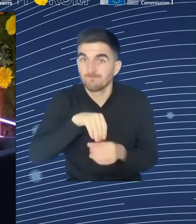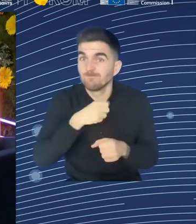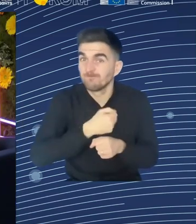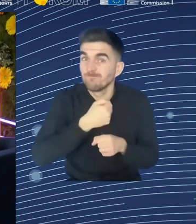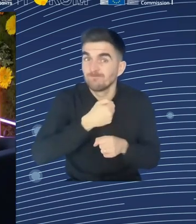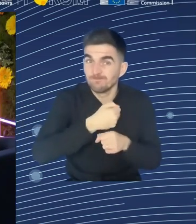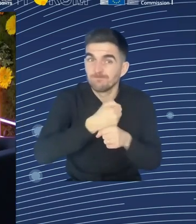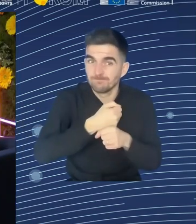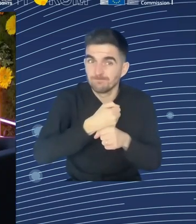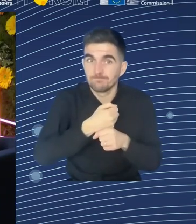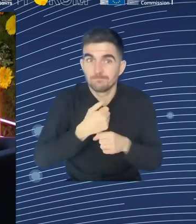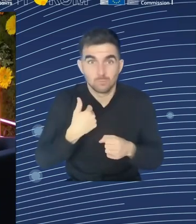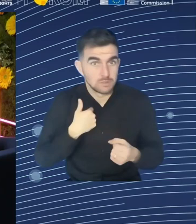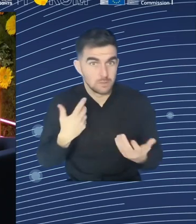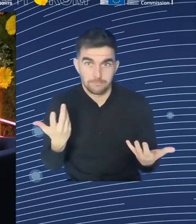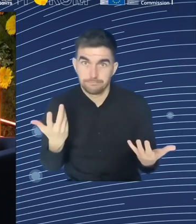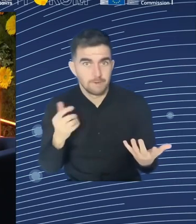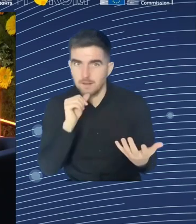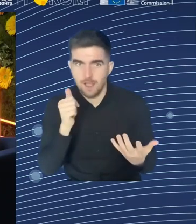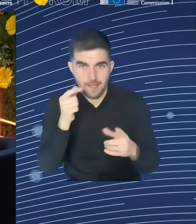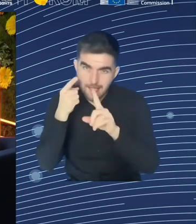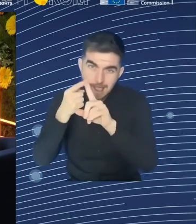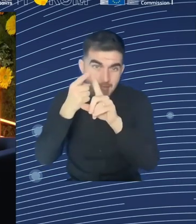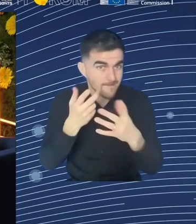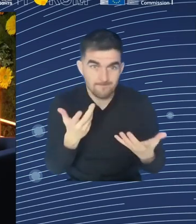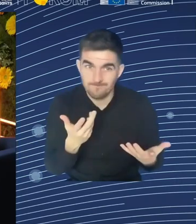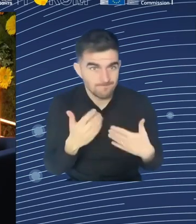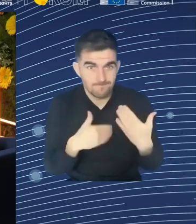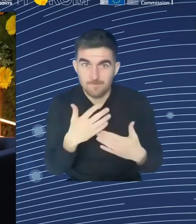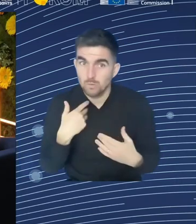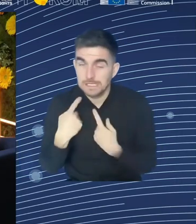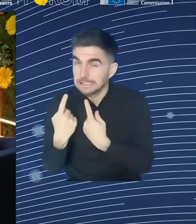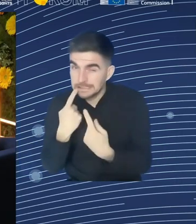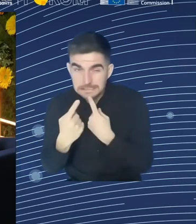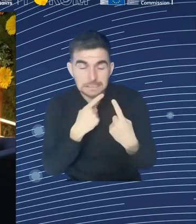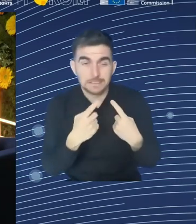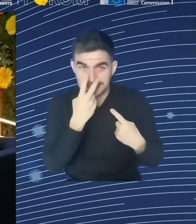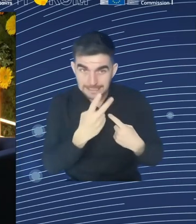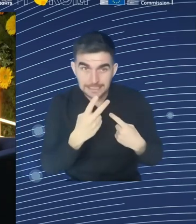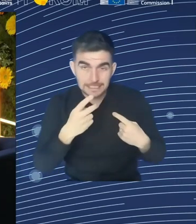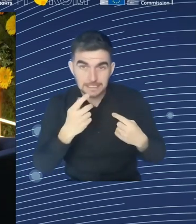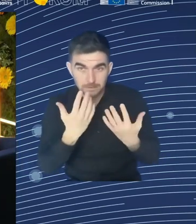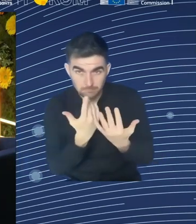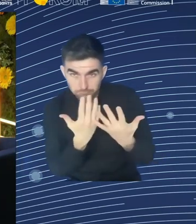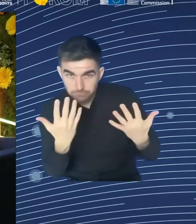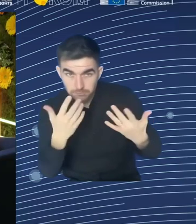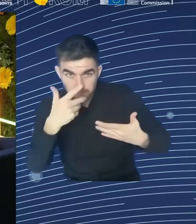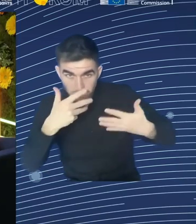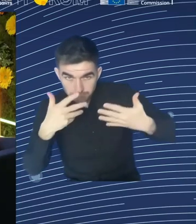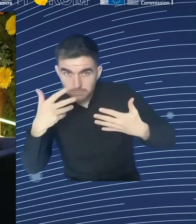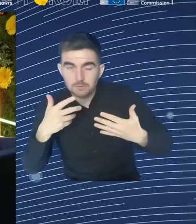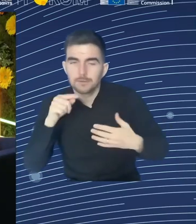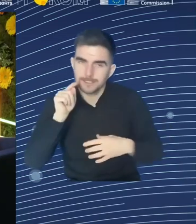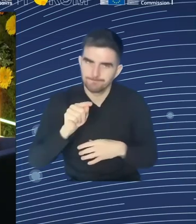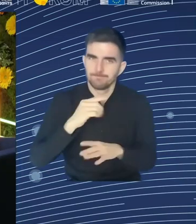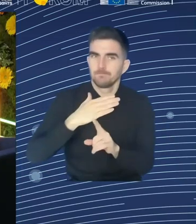that really have difficulties to participate, to partly get motivated all the time. And I also thought that when